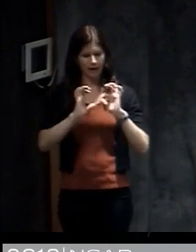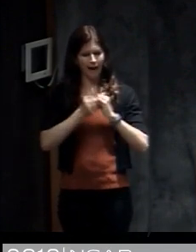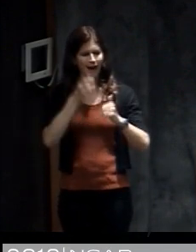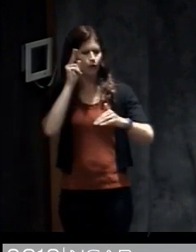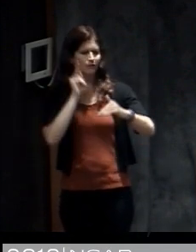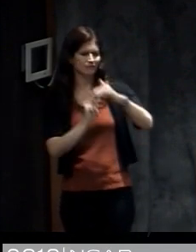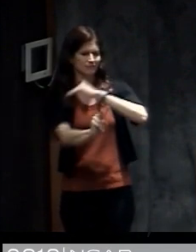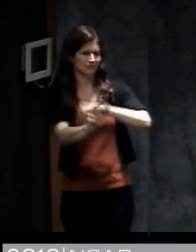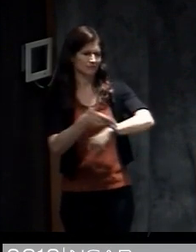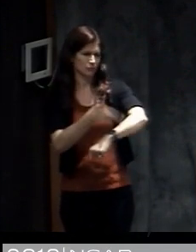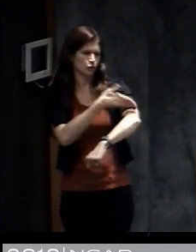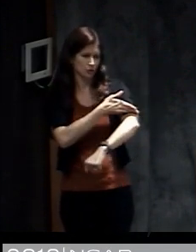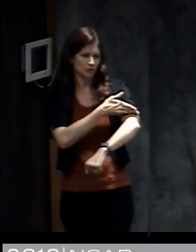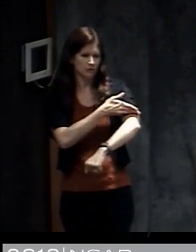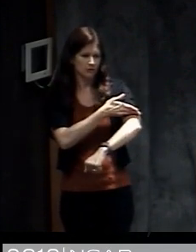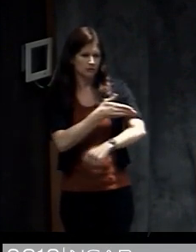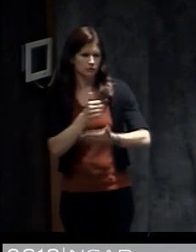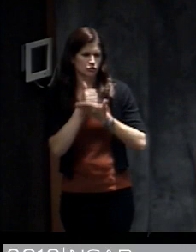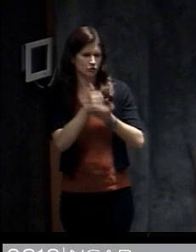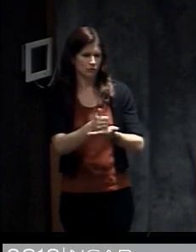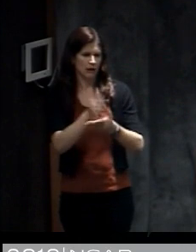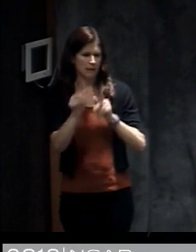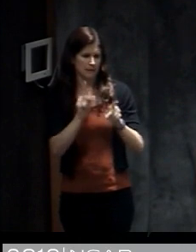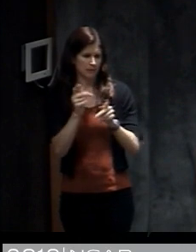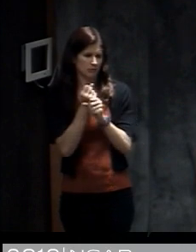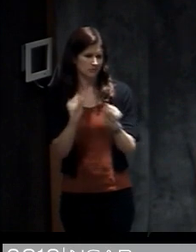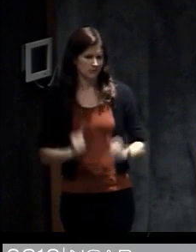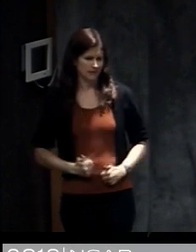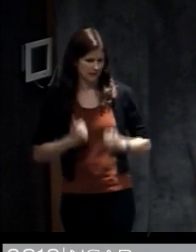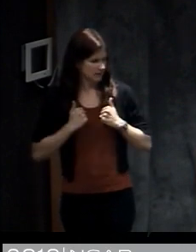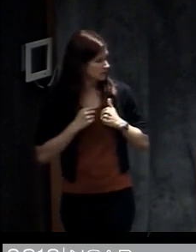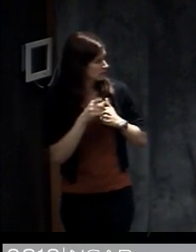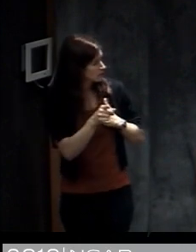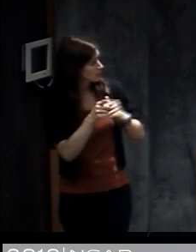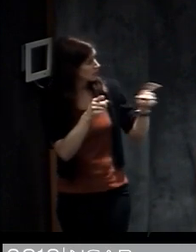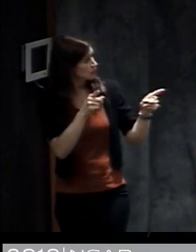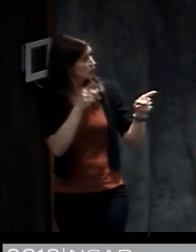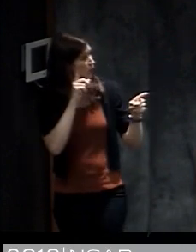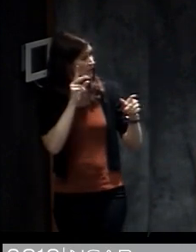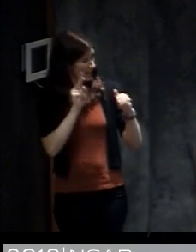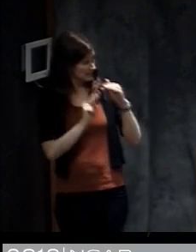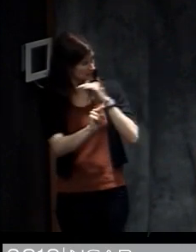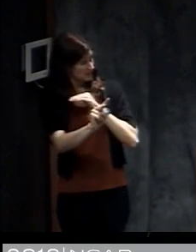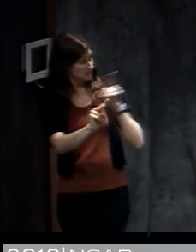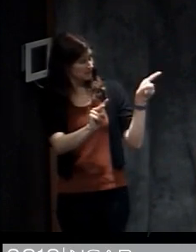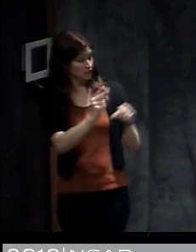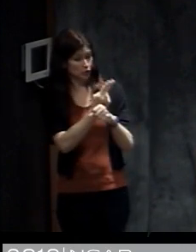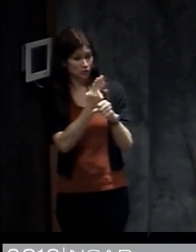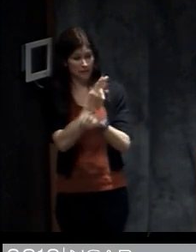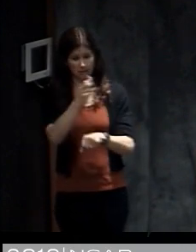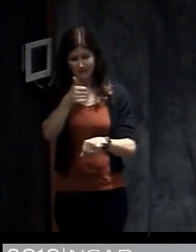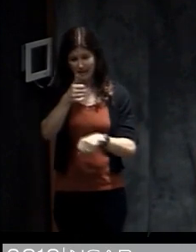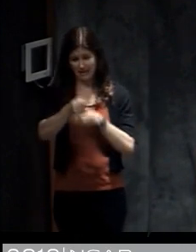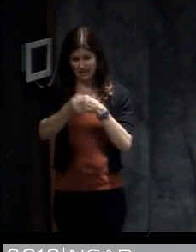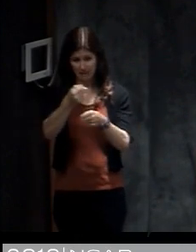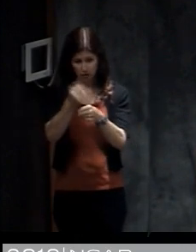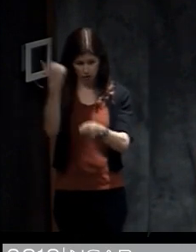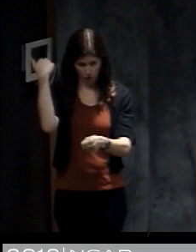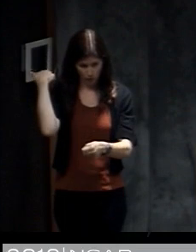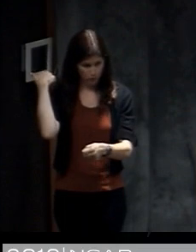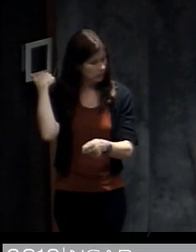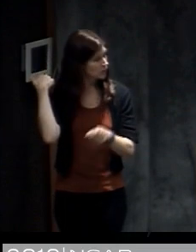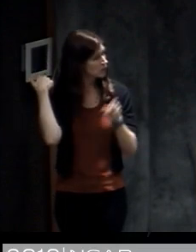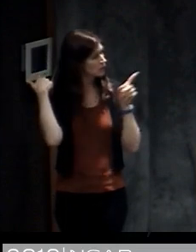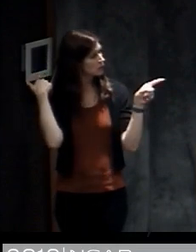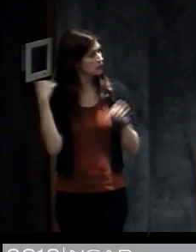to improve the risk communication. So this shows some examples of how hurricane forecast information was used about 10 years ago. So on the left you see